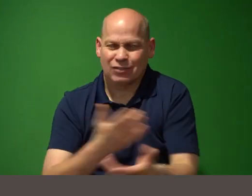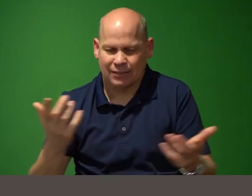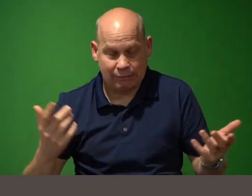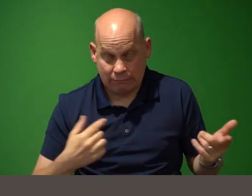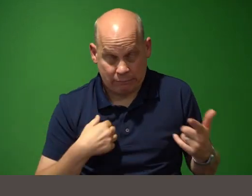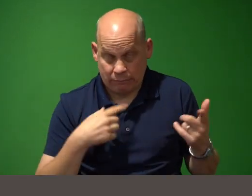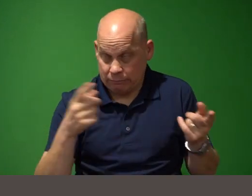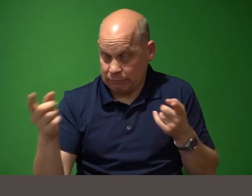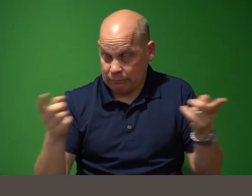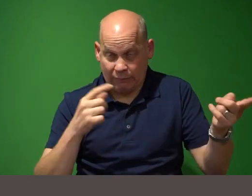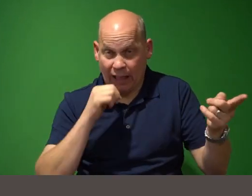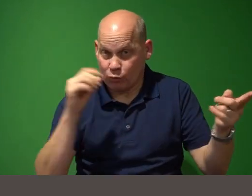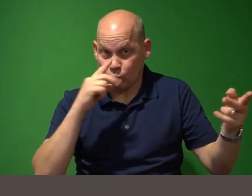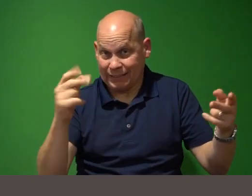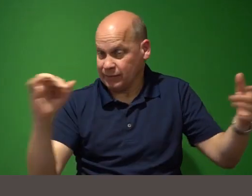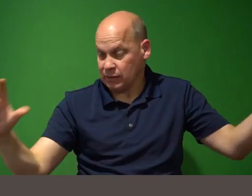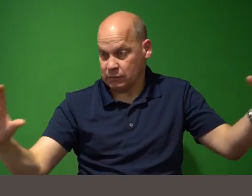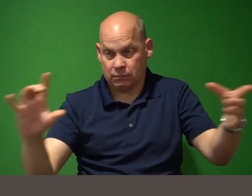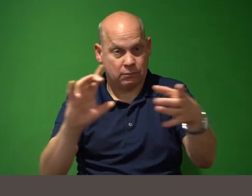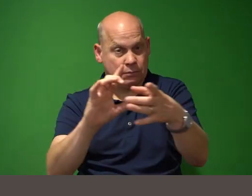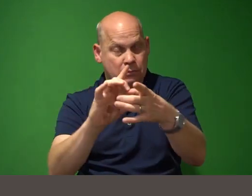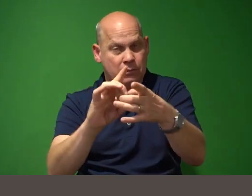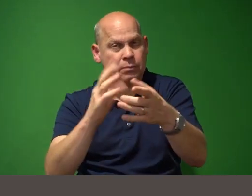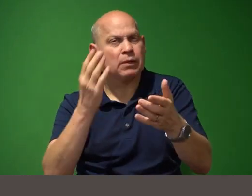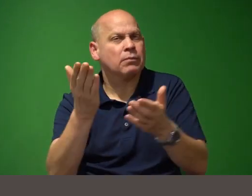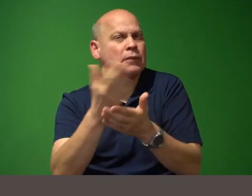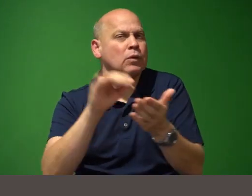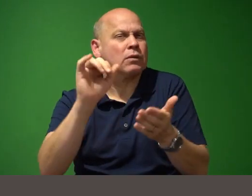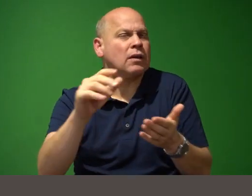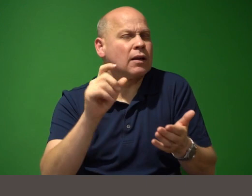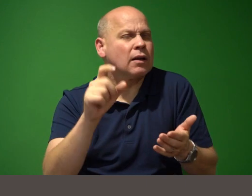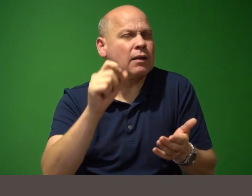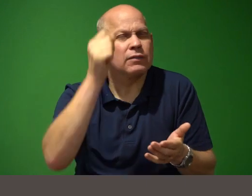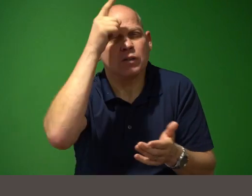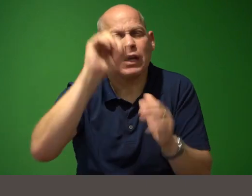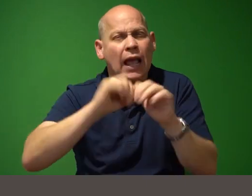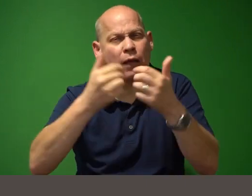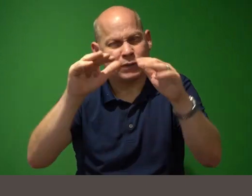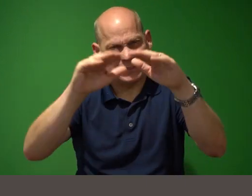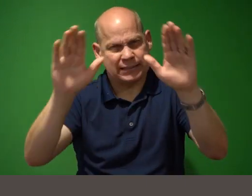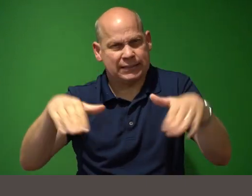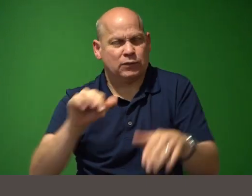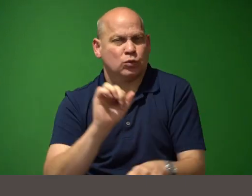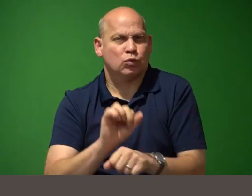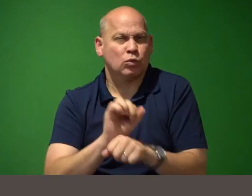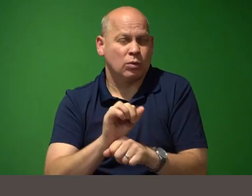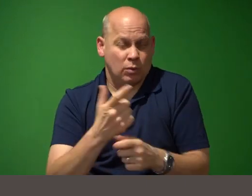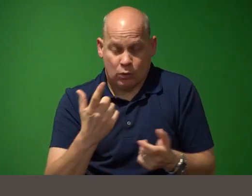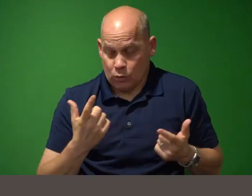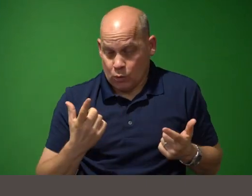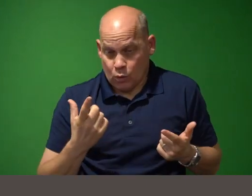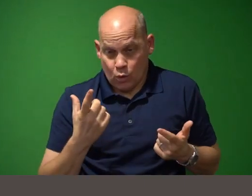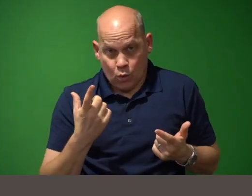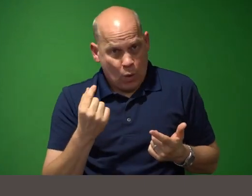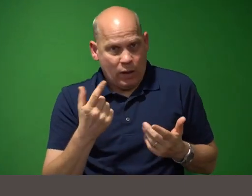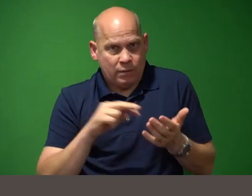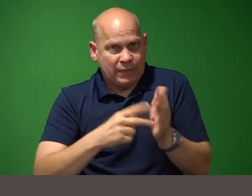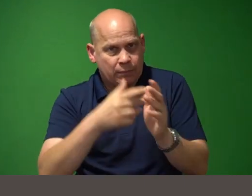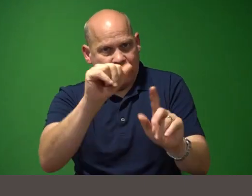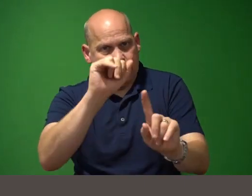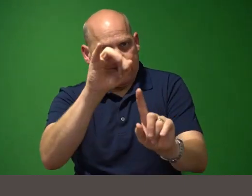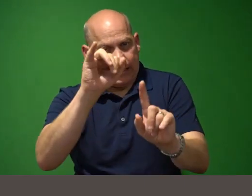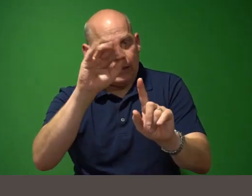maybe part of that is understanding how these systems work so what is an ai model anyway what are these large language models